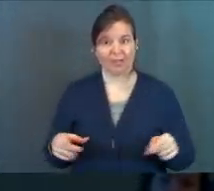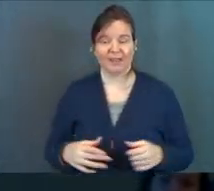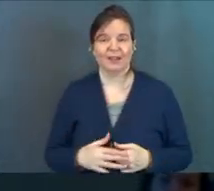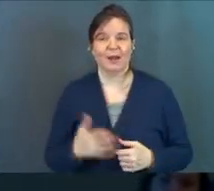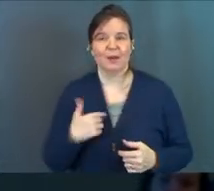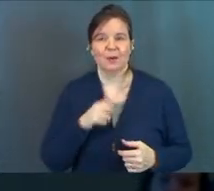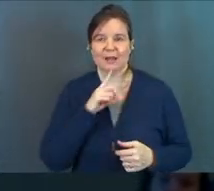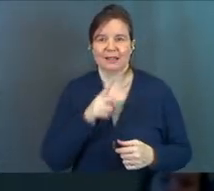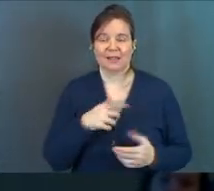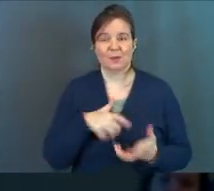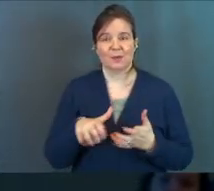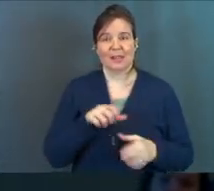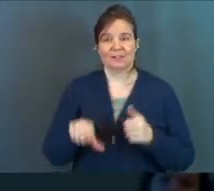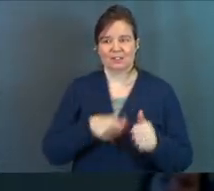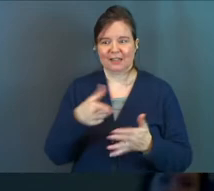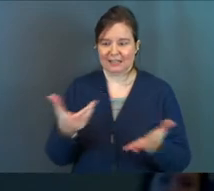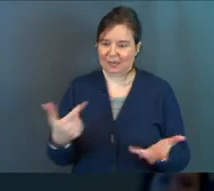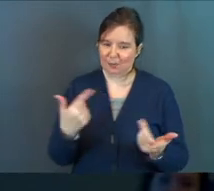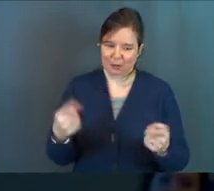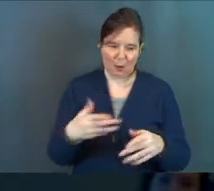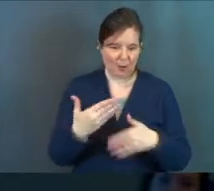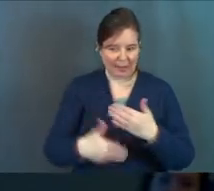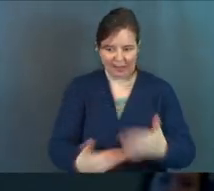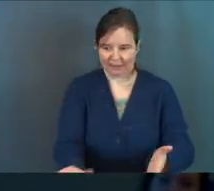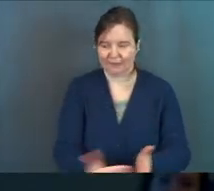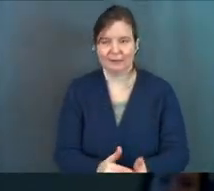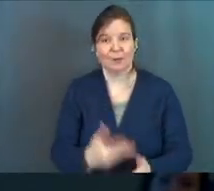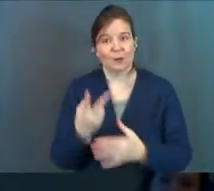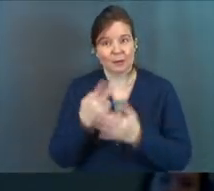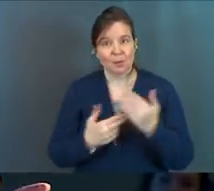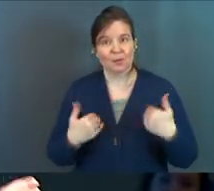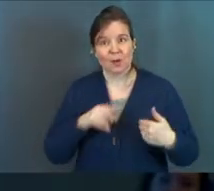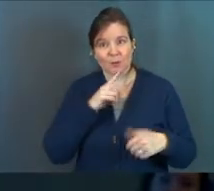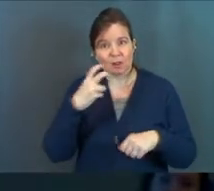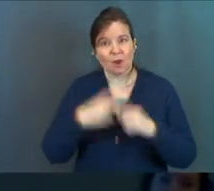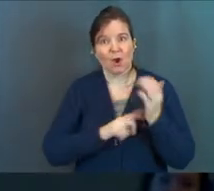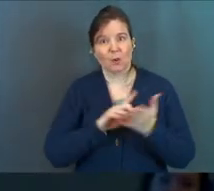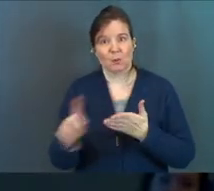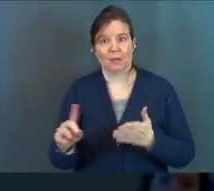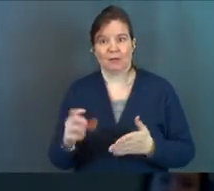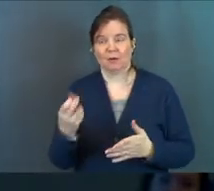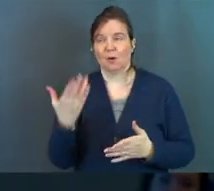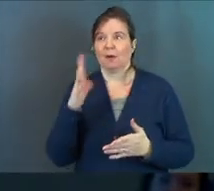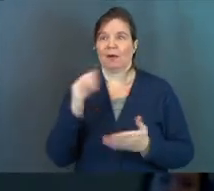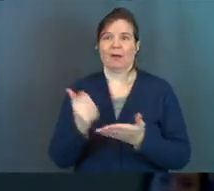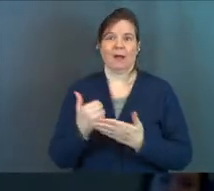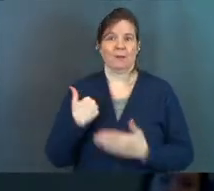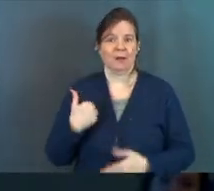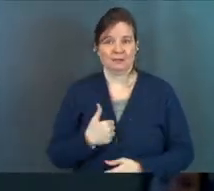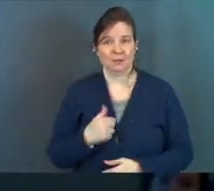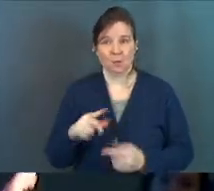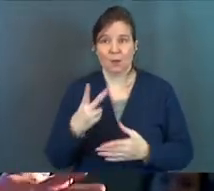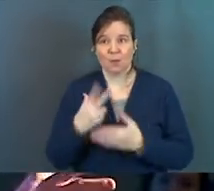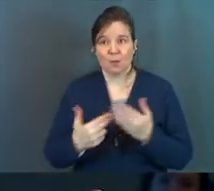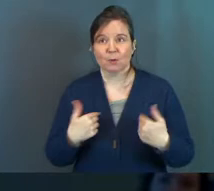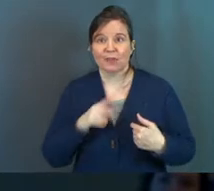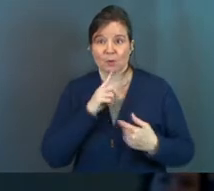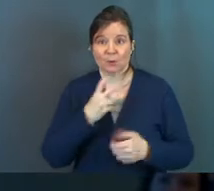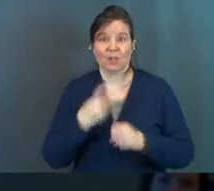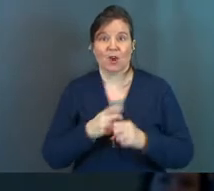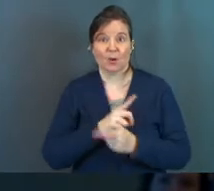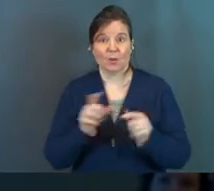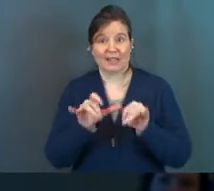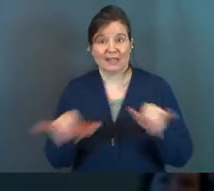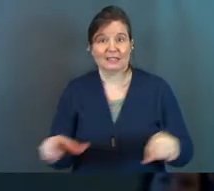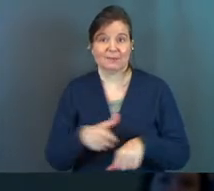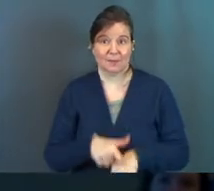And we'll be there and we'll be laughing at each other like, here we go again. We both had a really hard week. Oh, God help us. When we both have a really hard